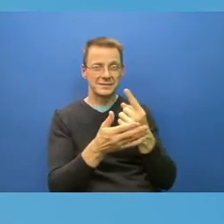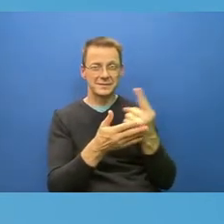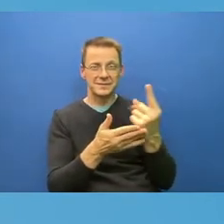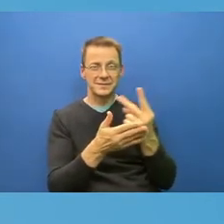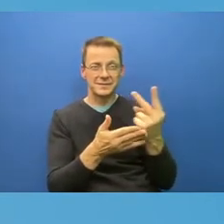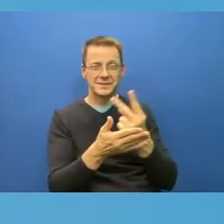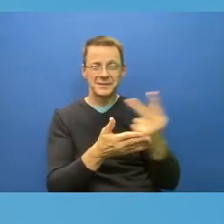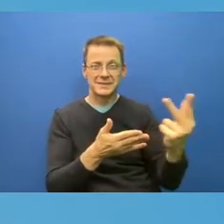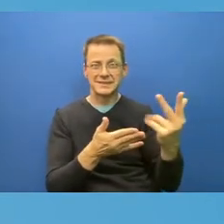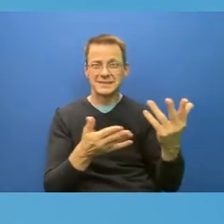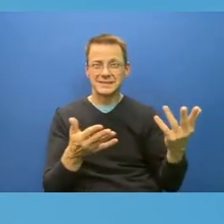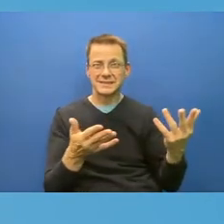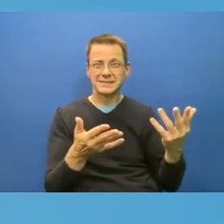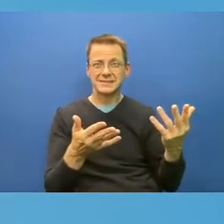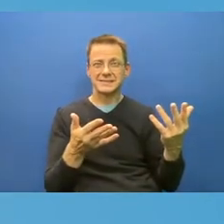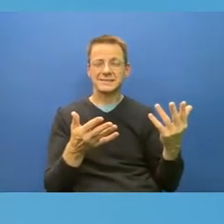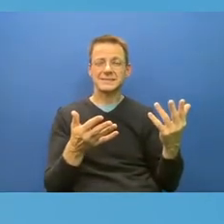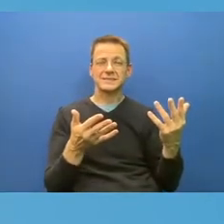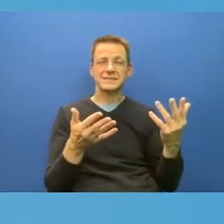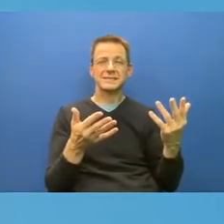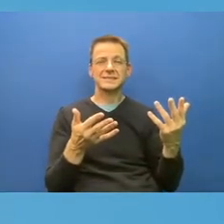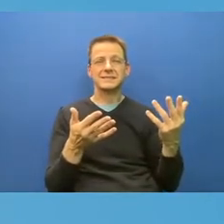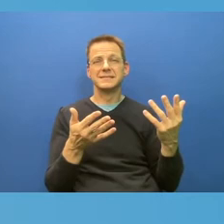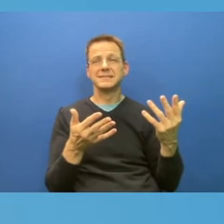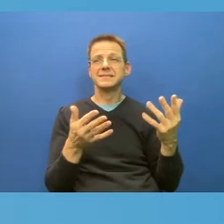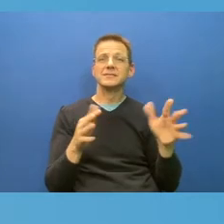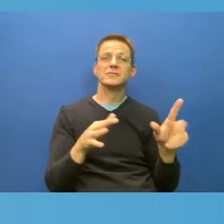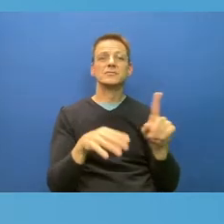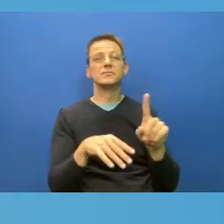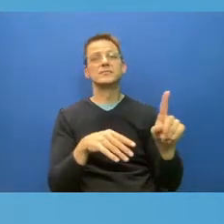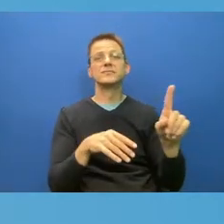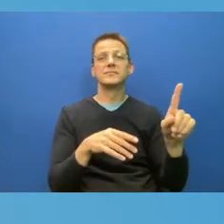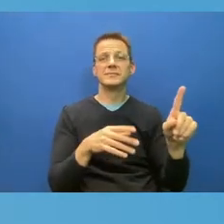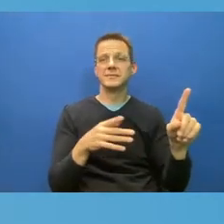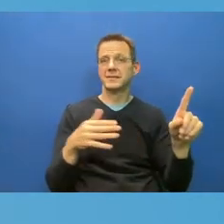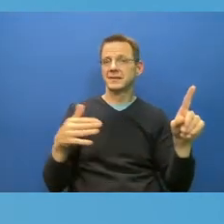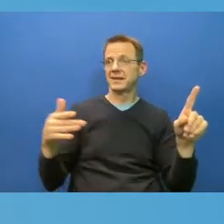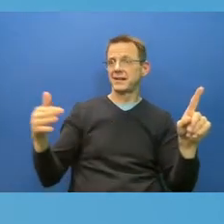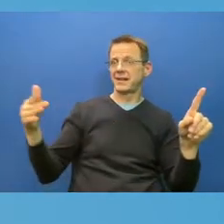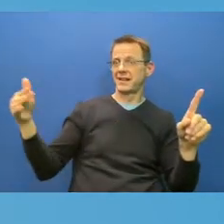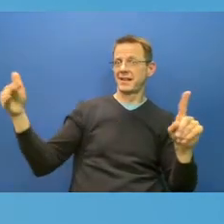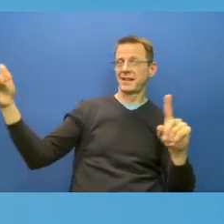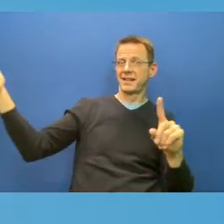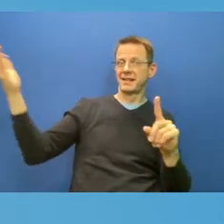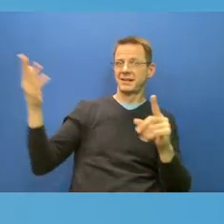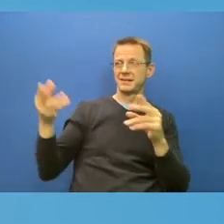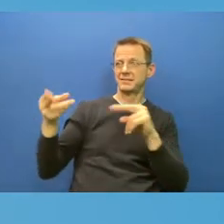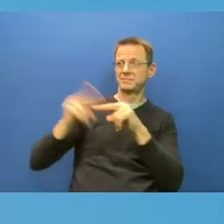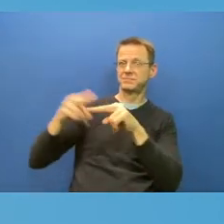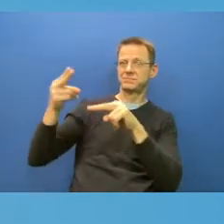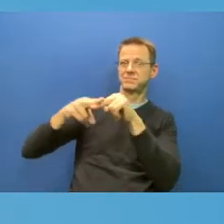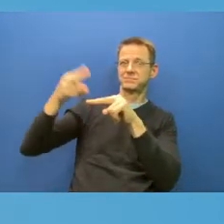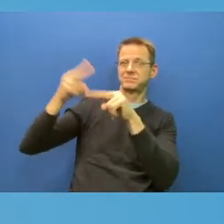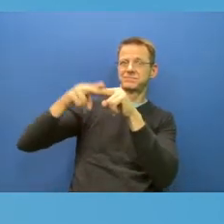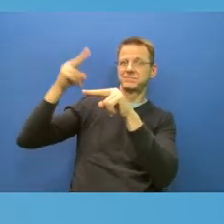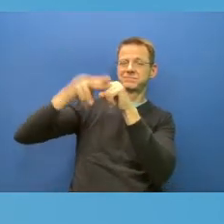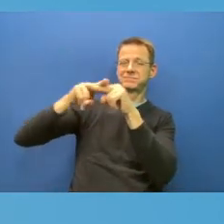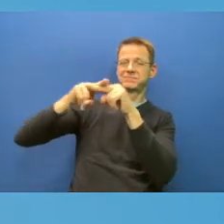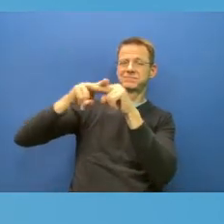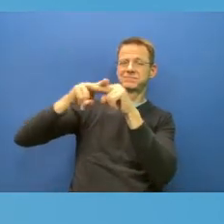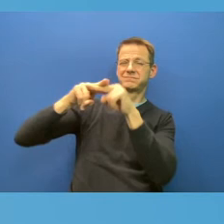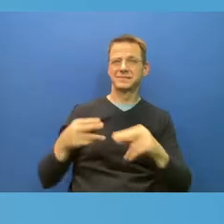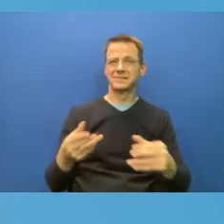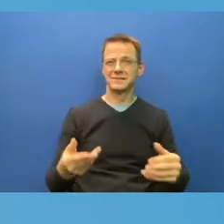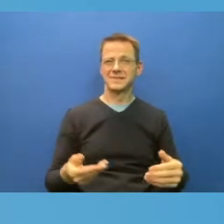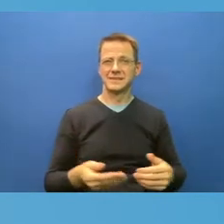over and over and over again to fall behind. And then as Gossia showed so beautifully in her graph, one of the difficulties with COVID is